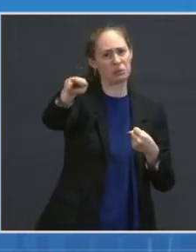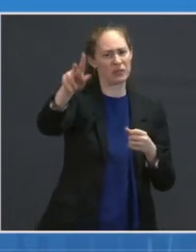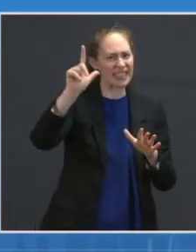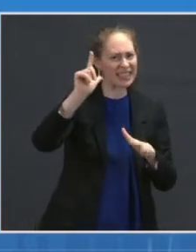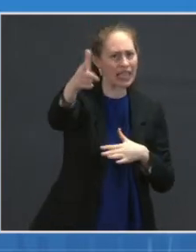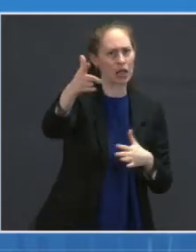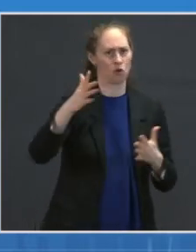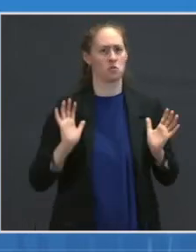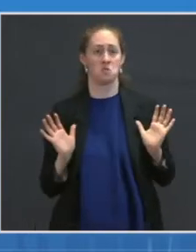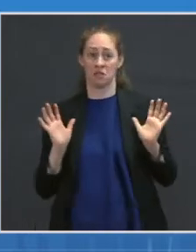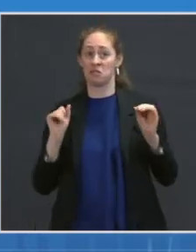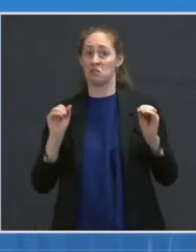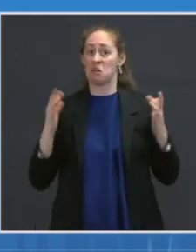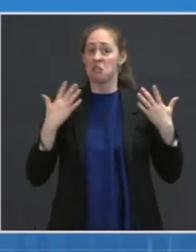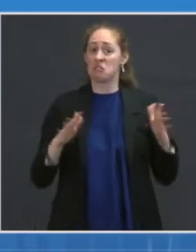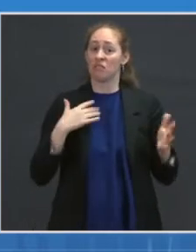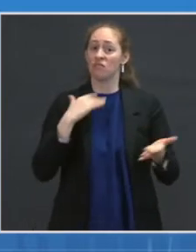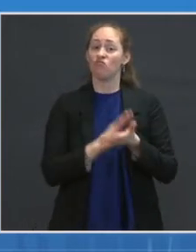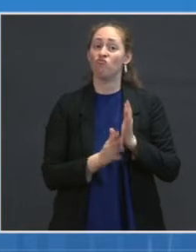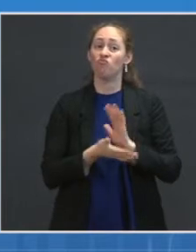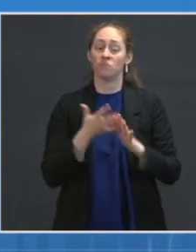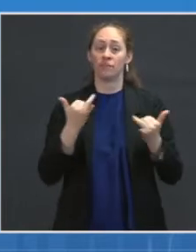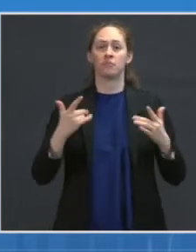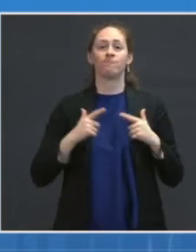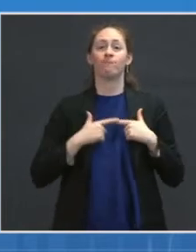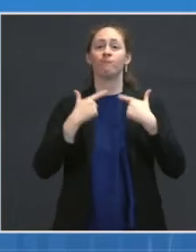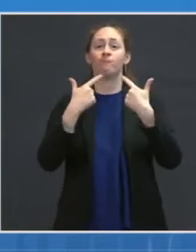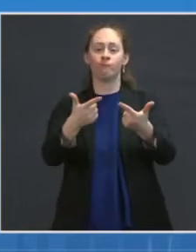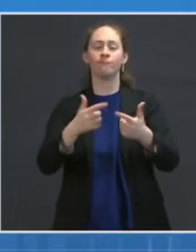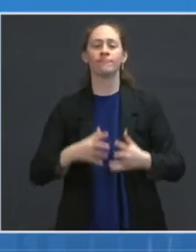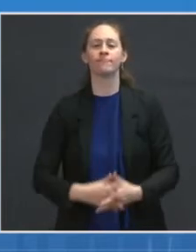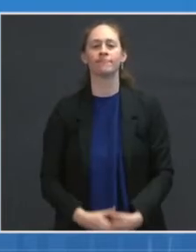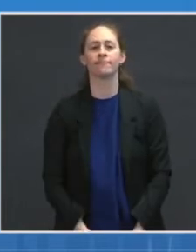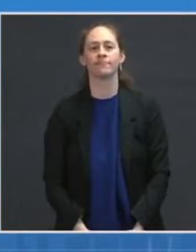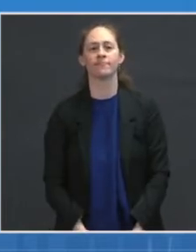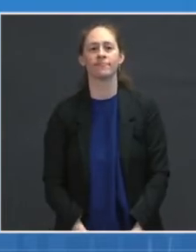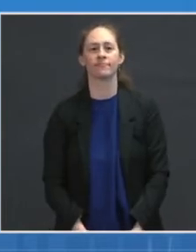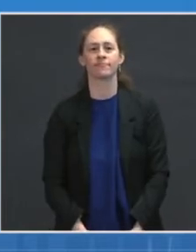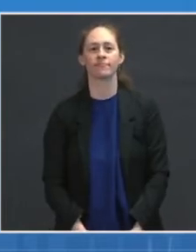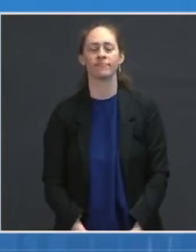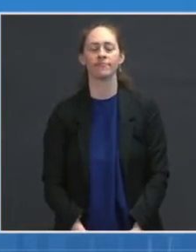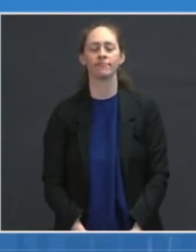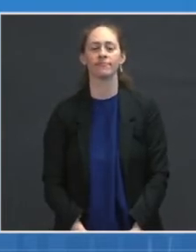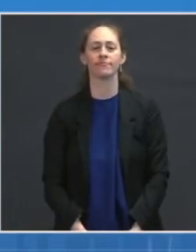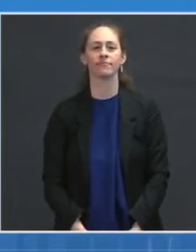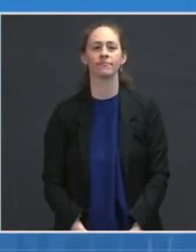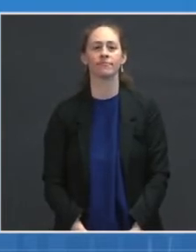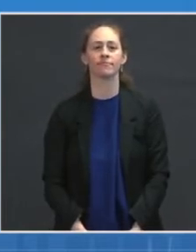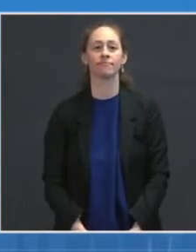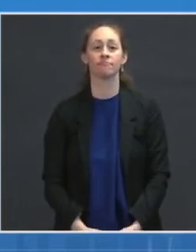and hand it back to Andy. Thank you, Dr. Fauci. Okay, we can take some questions.